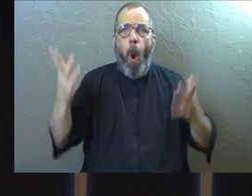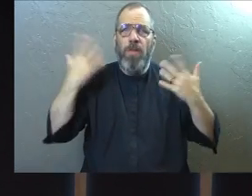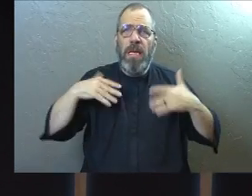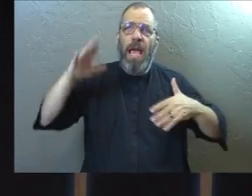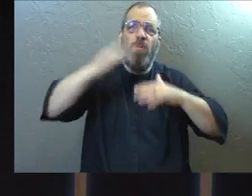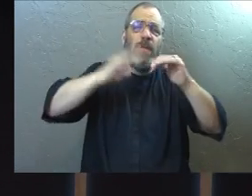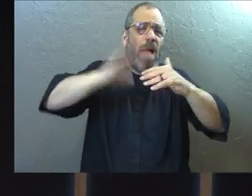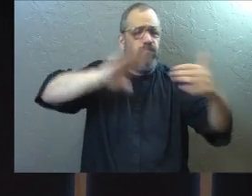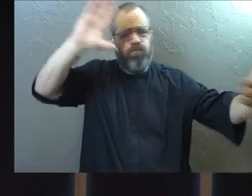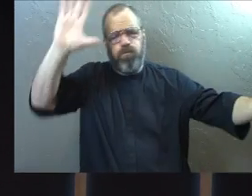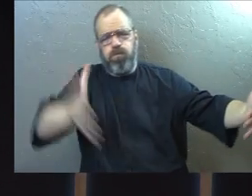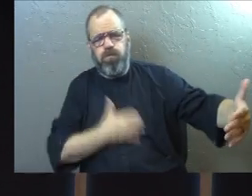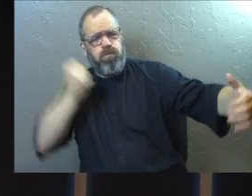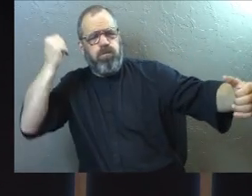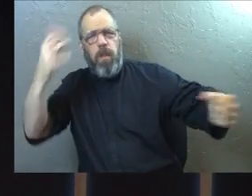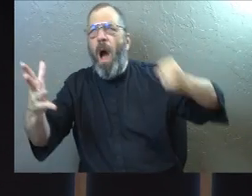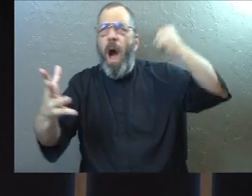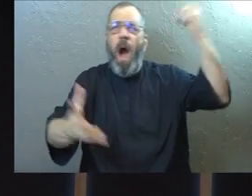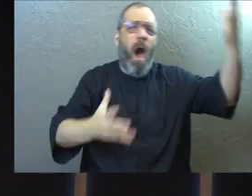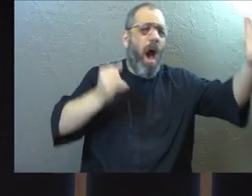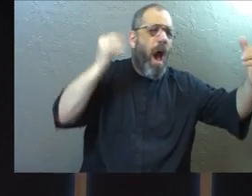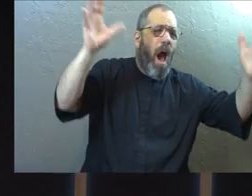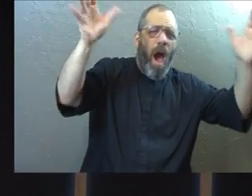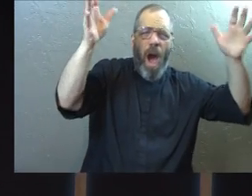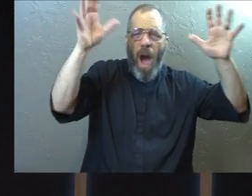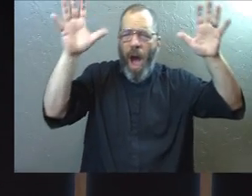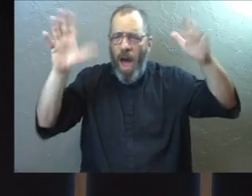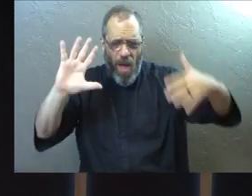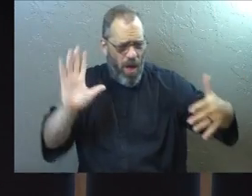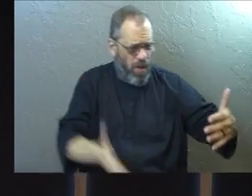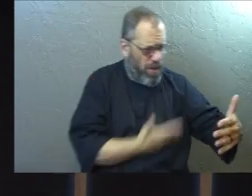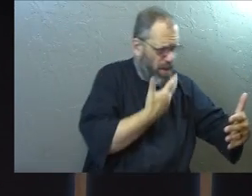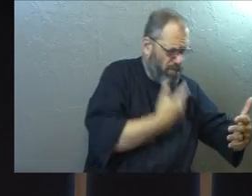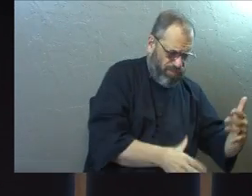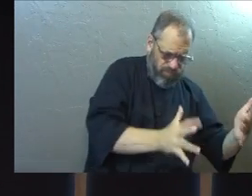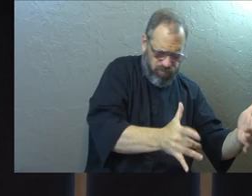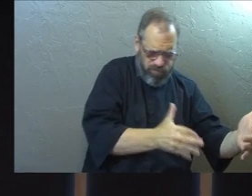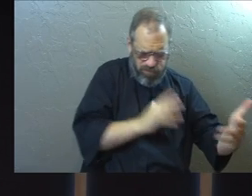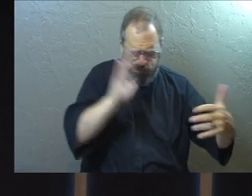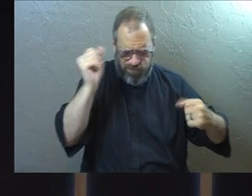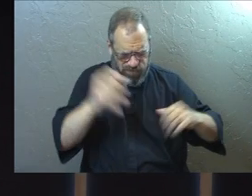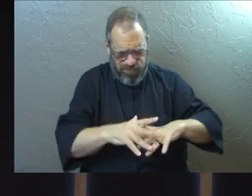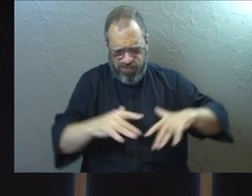angels are singing and heaven opens and the music is swelling.